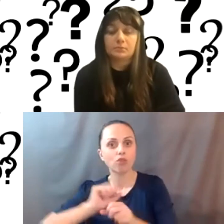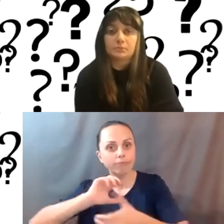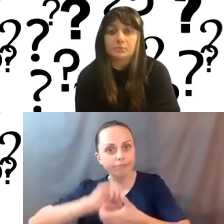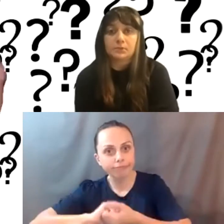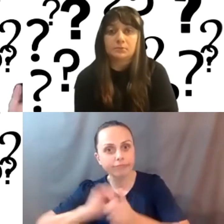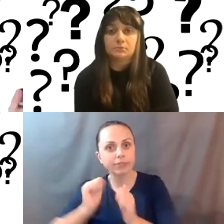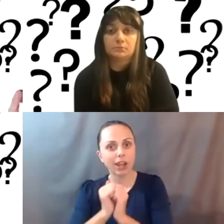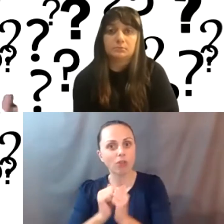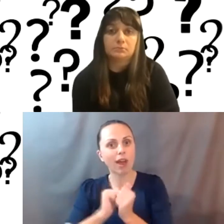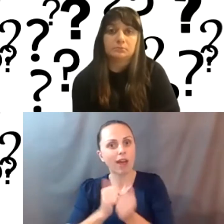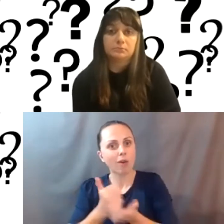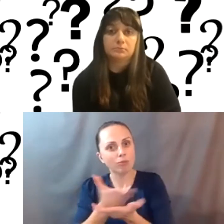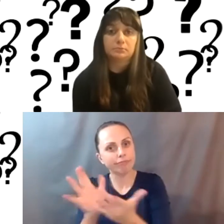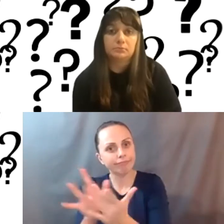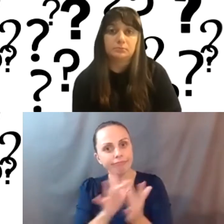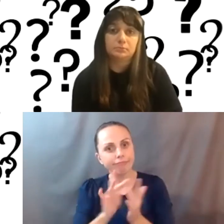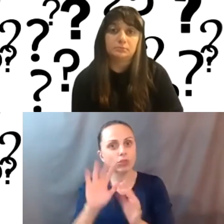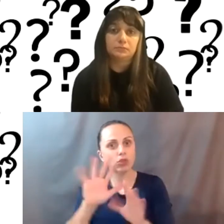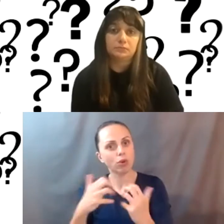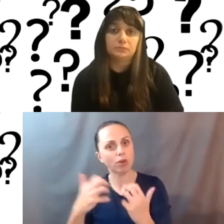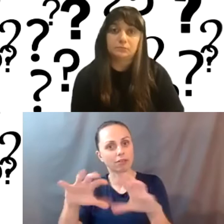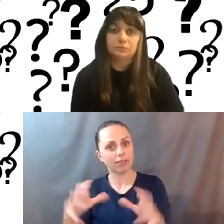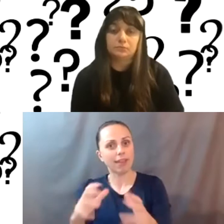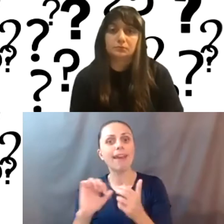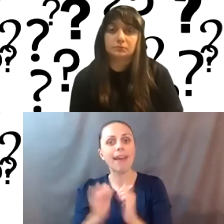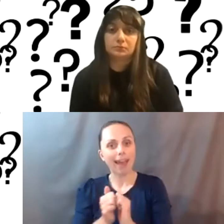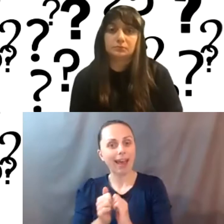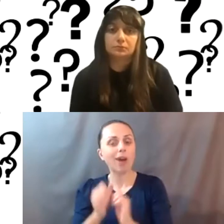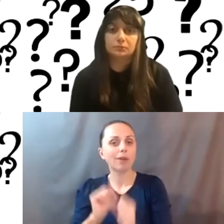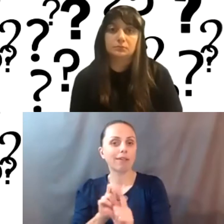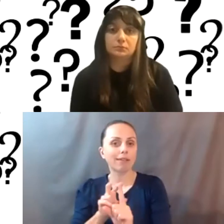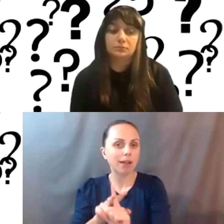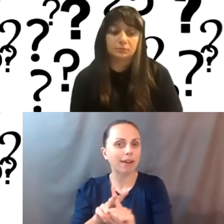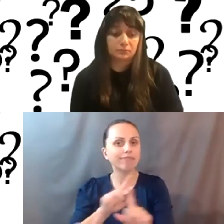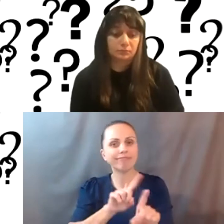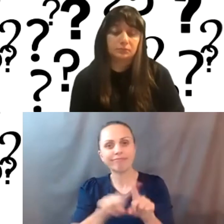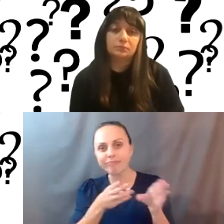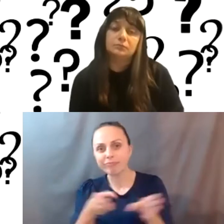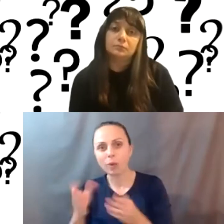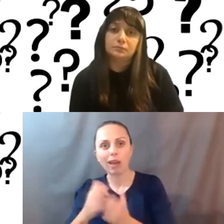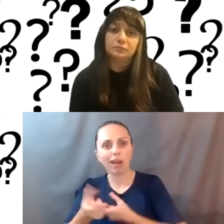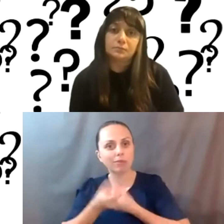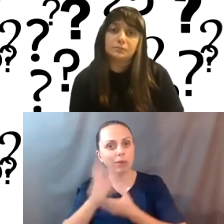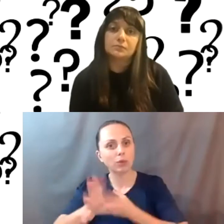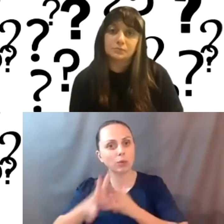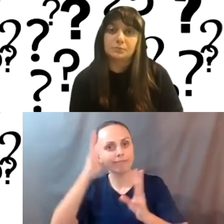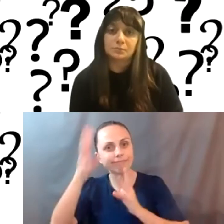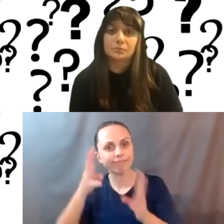to help you connect to your audience, and how digital tools can be used in different ways of expressing your creativity.